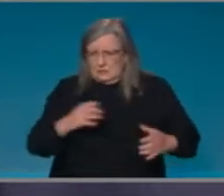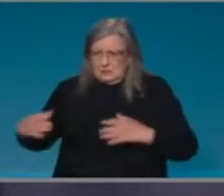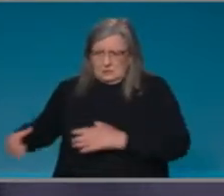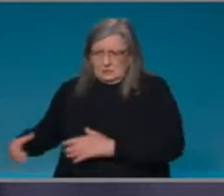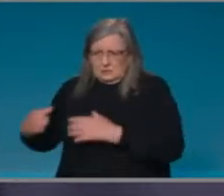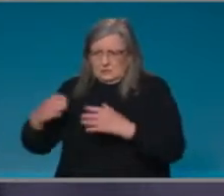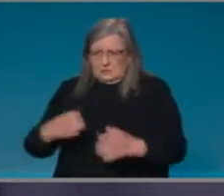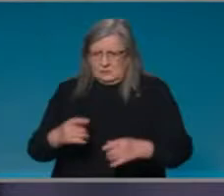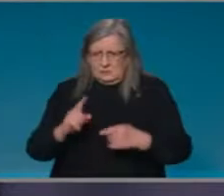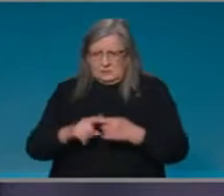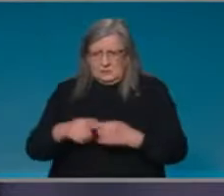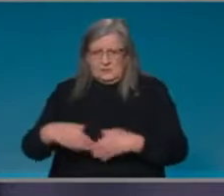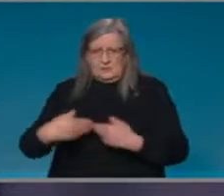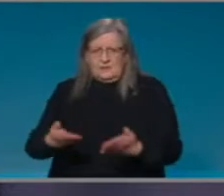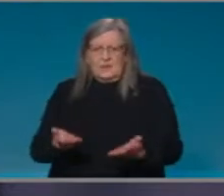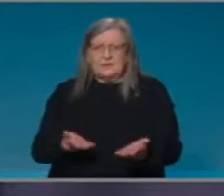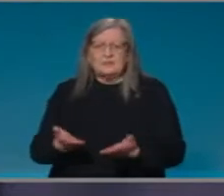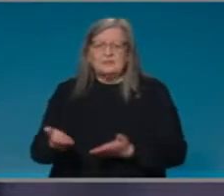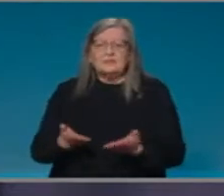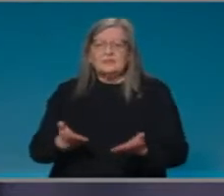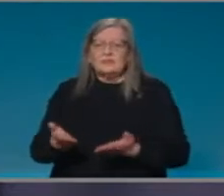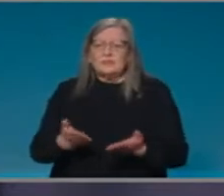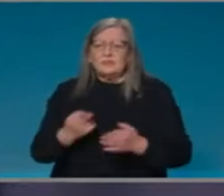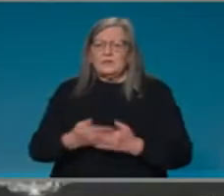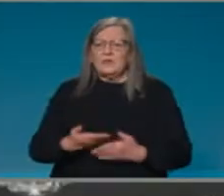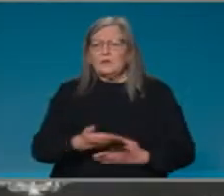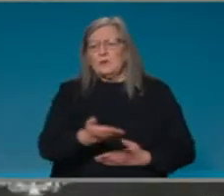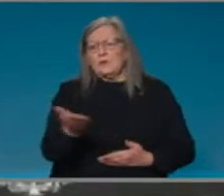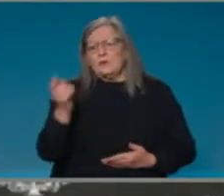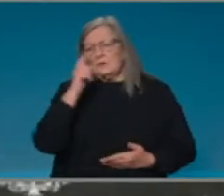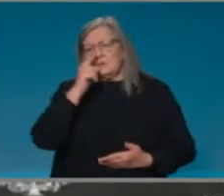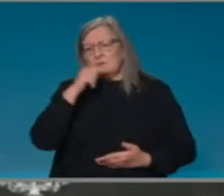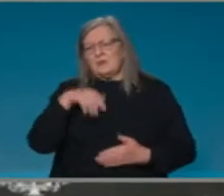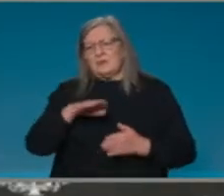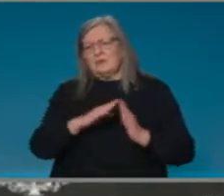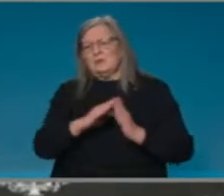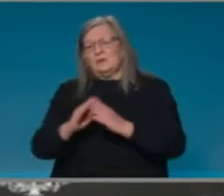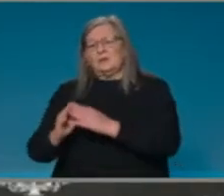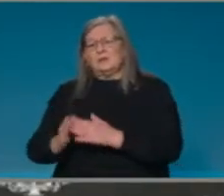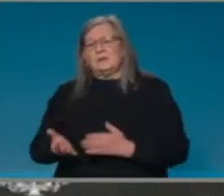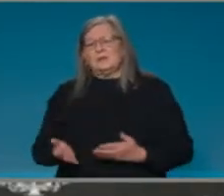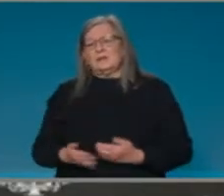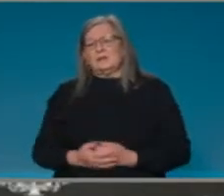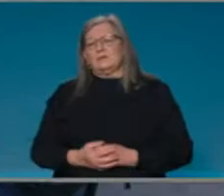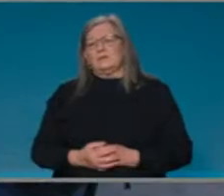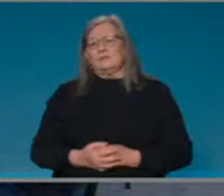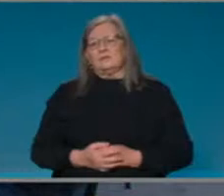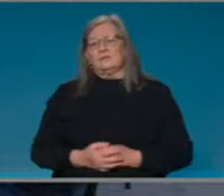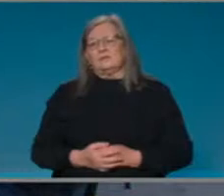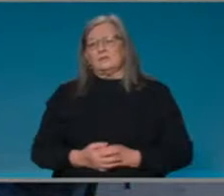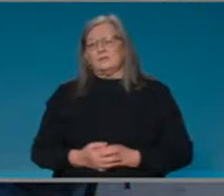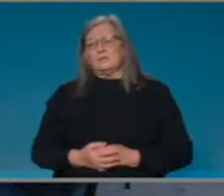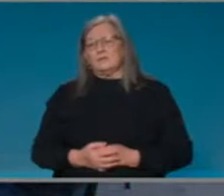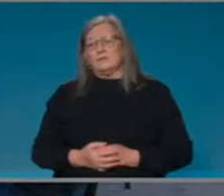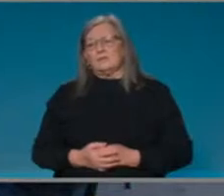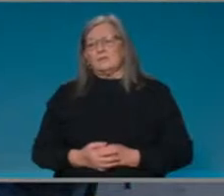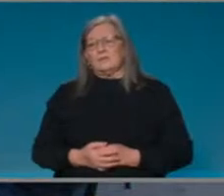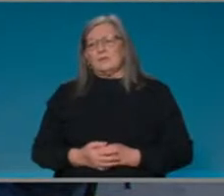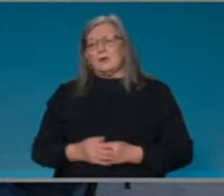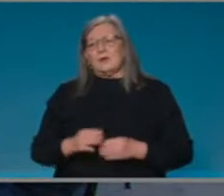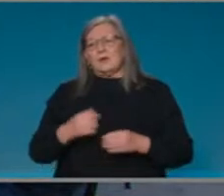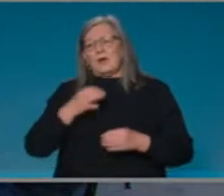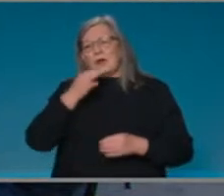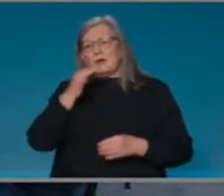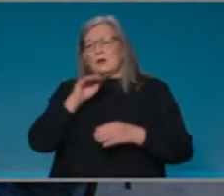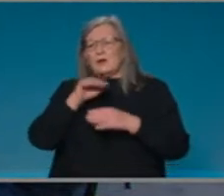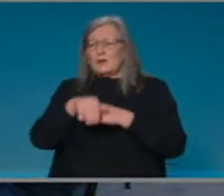services to the community. Arkham. Yes, Ms. I was ask about the digital border declaration pass.